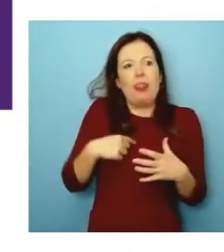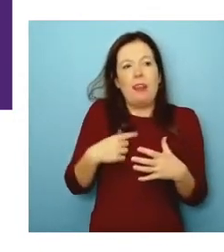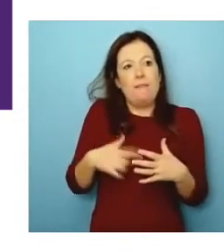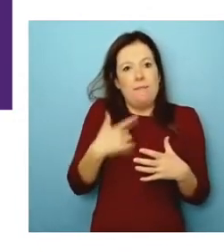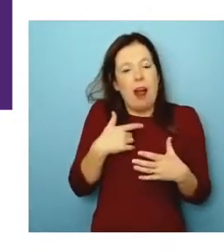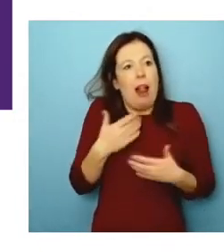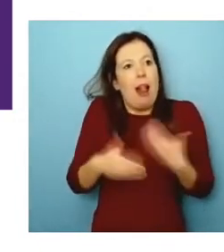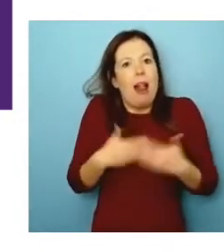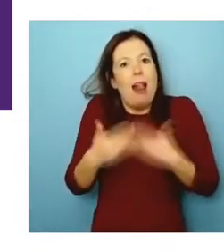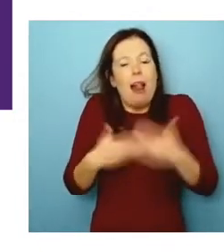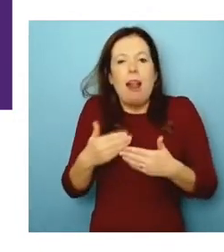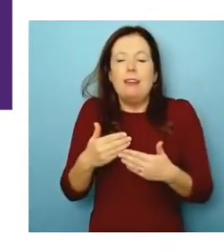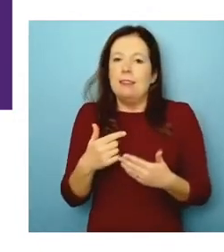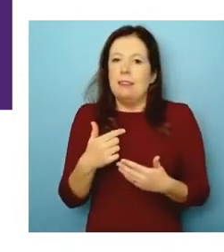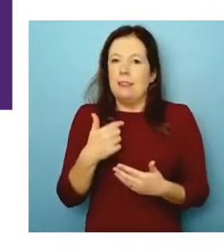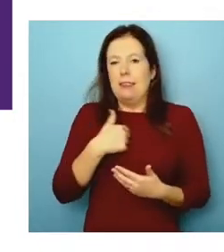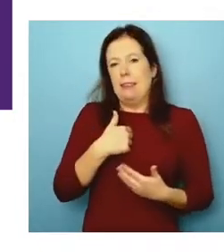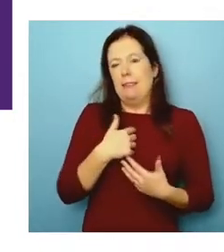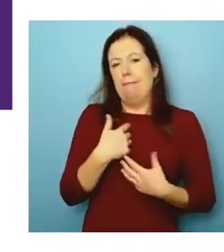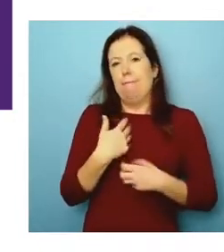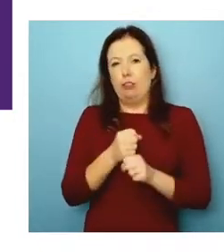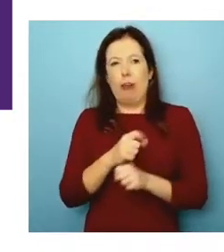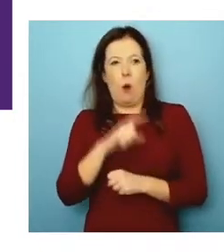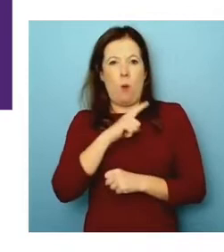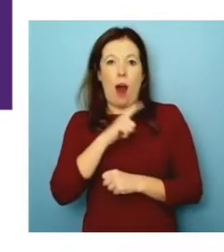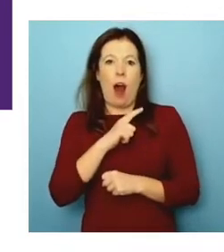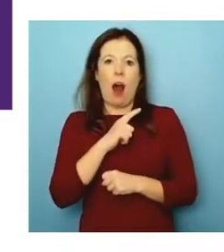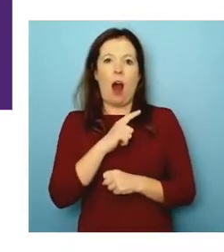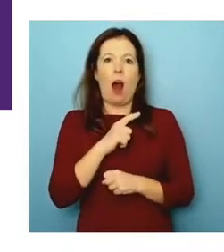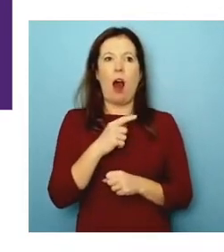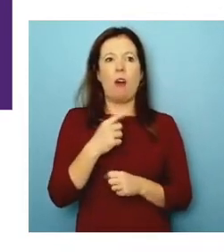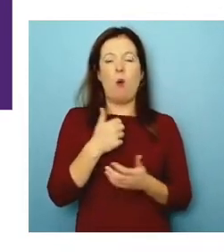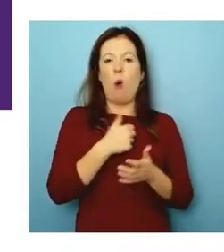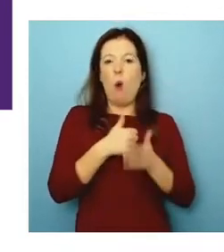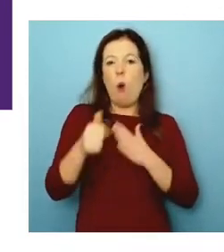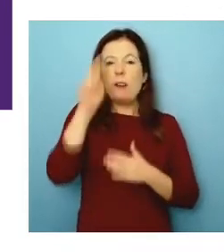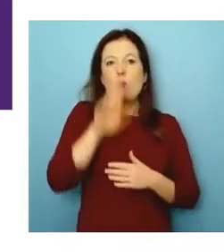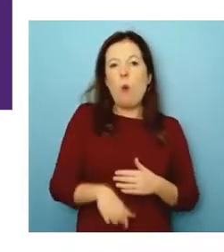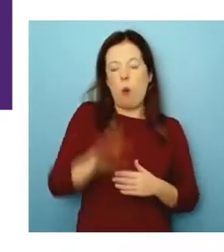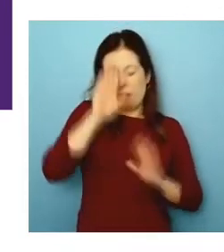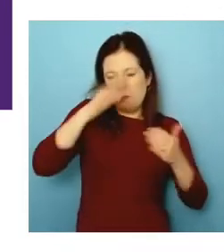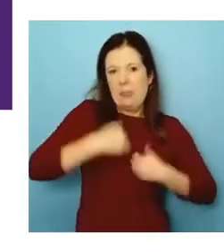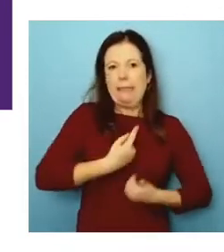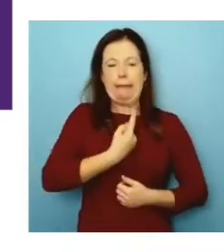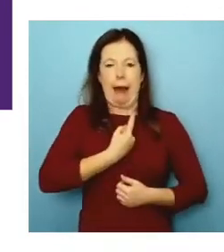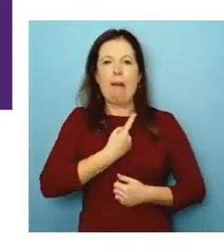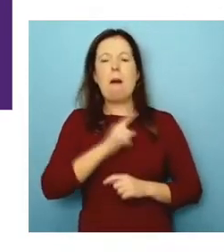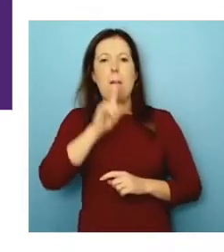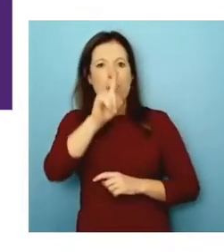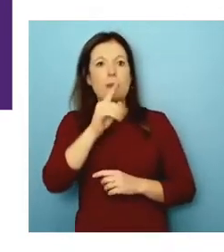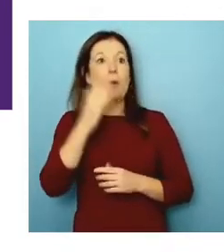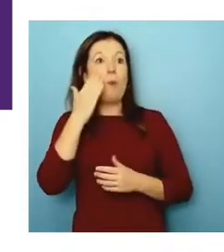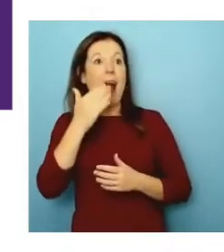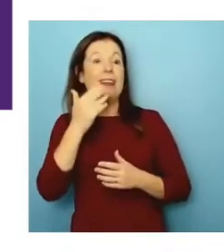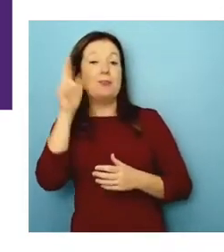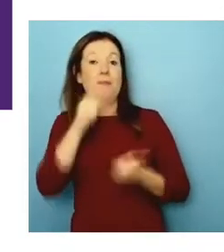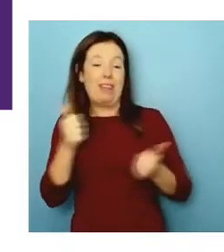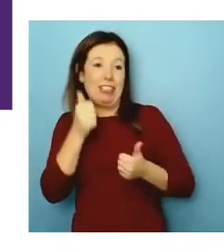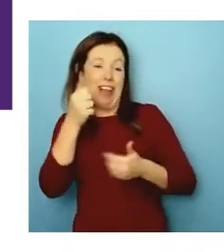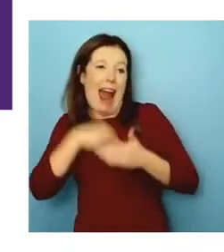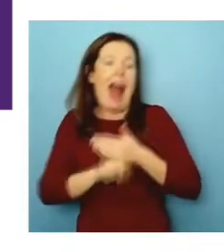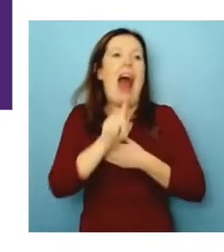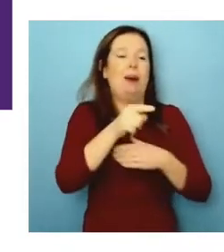frustrations, um, was that you leave school and it's all about you and your personal measurements, but then you go into the world and it's all about collaboration. Um,